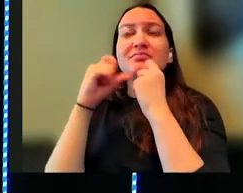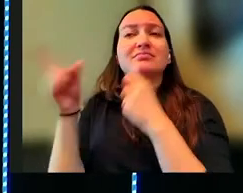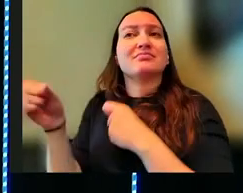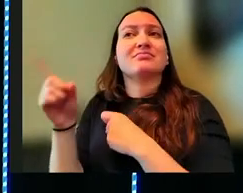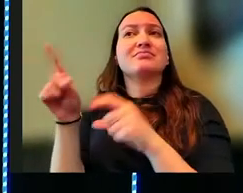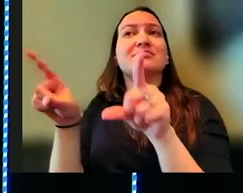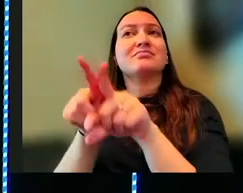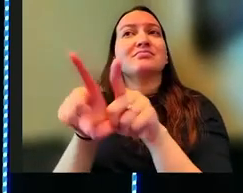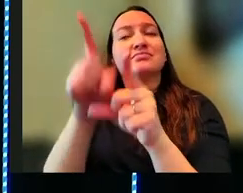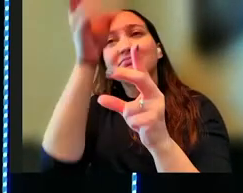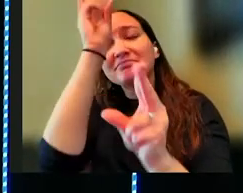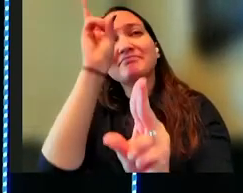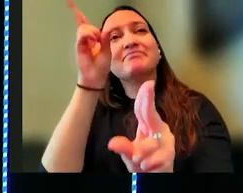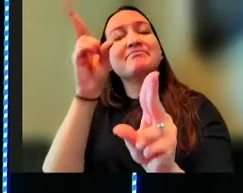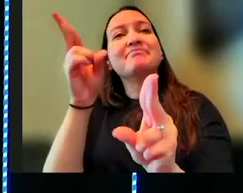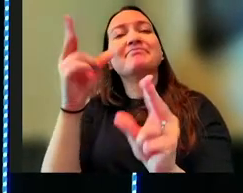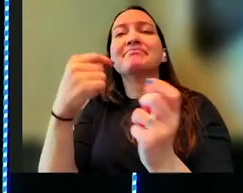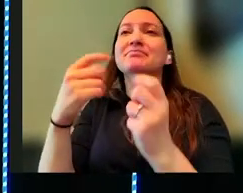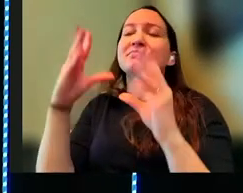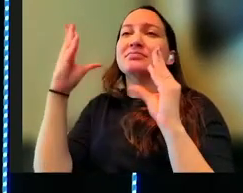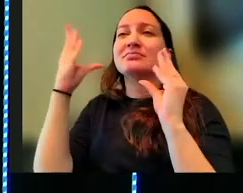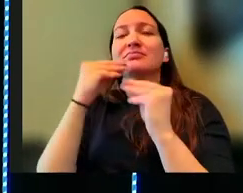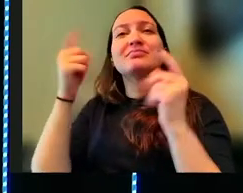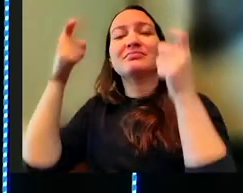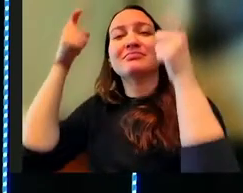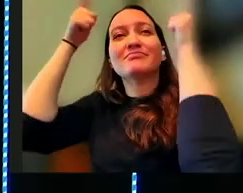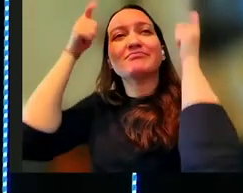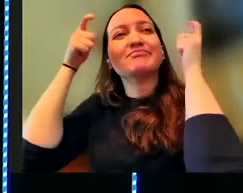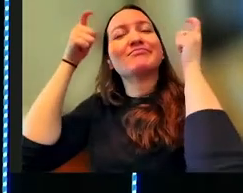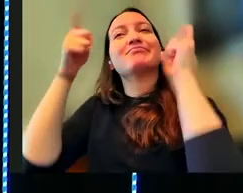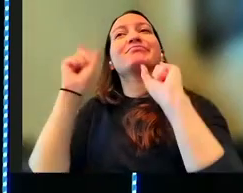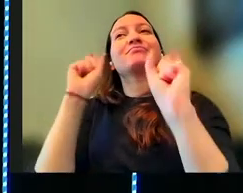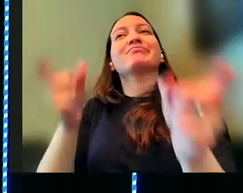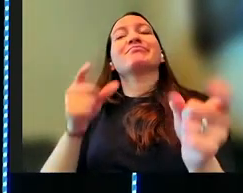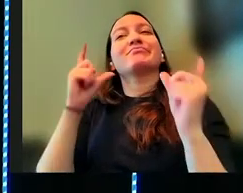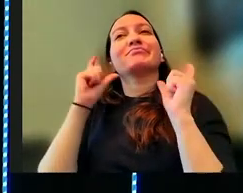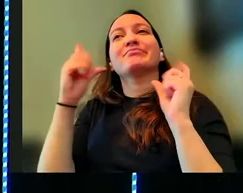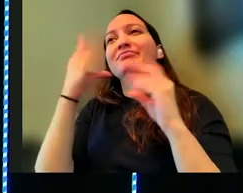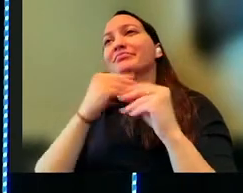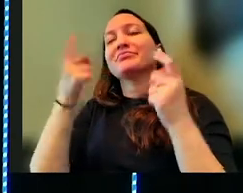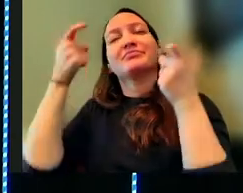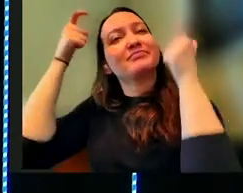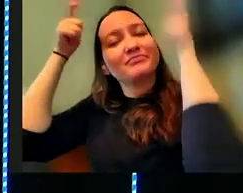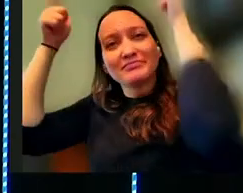honor you. She will place a lovely wreath on your head. She will present you with a beautiful crown.